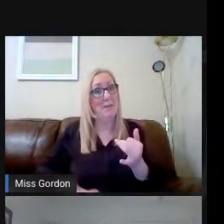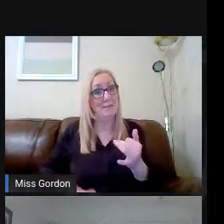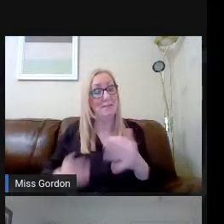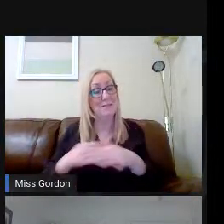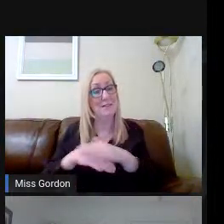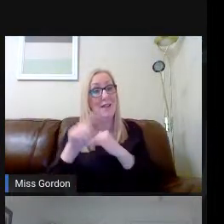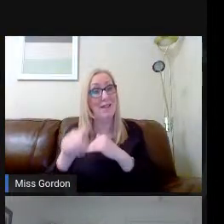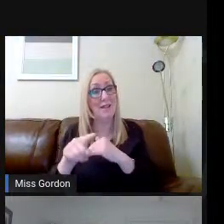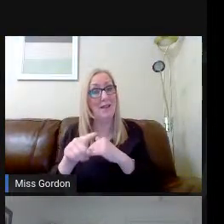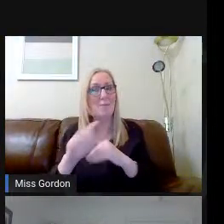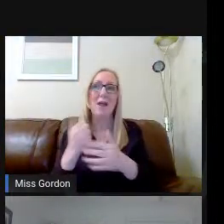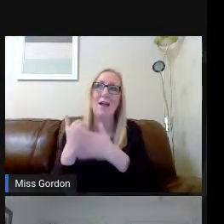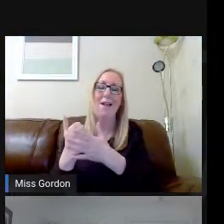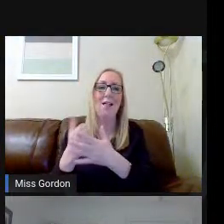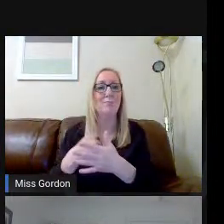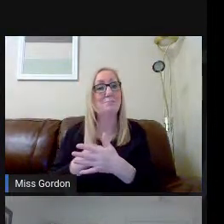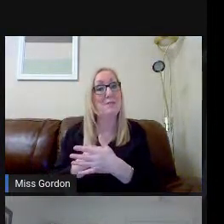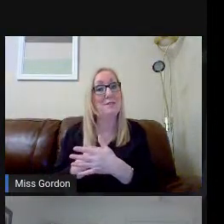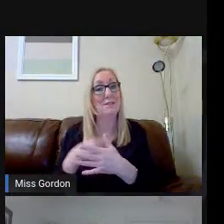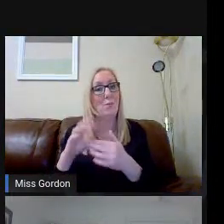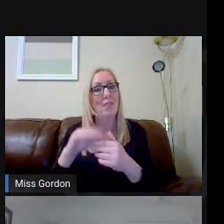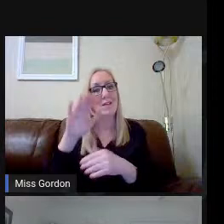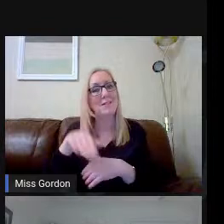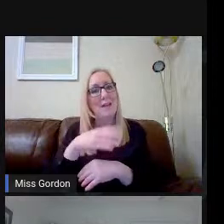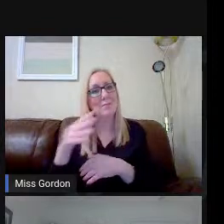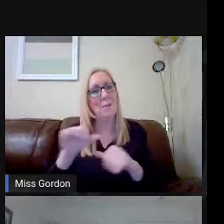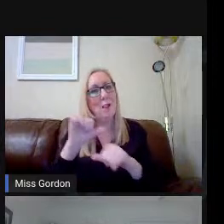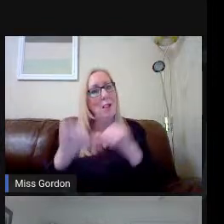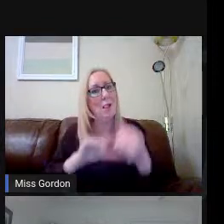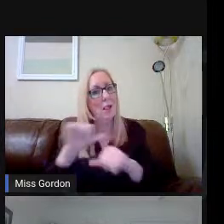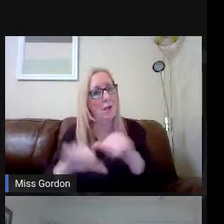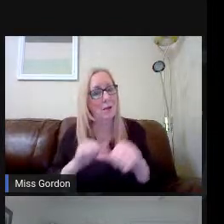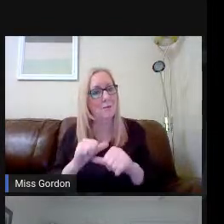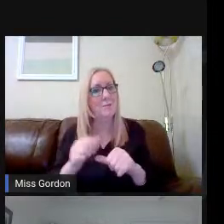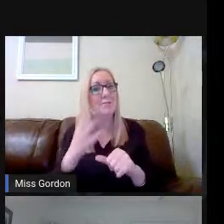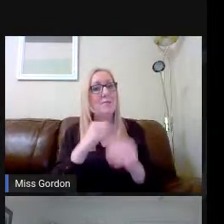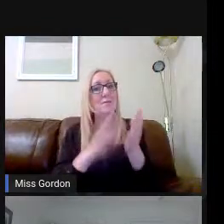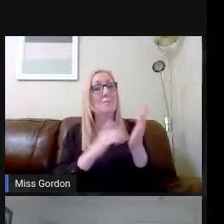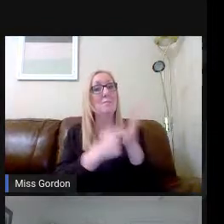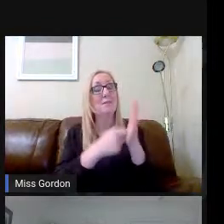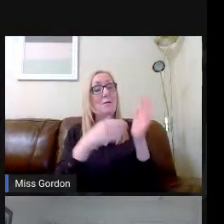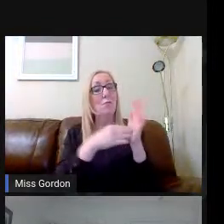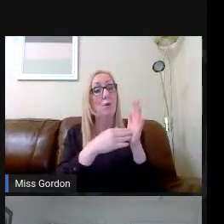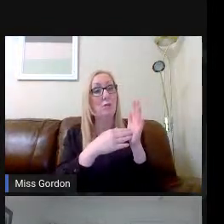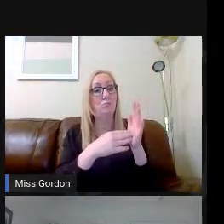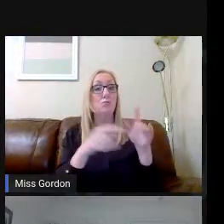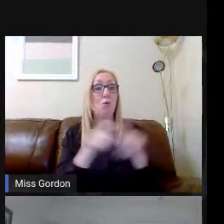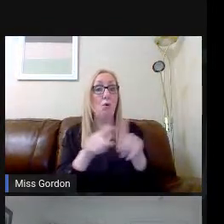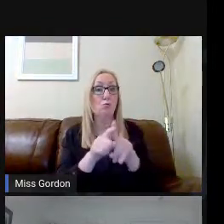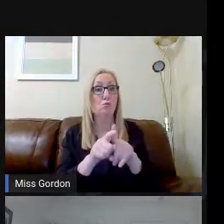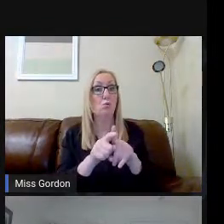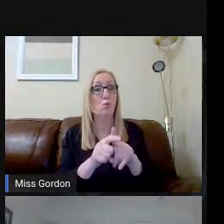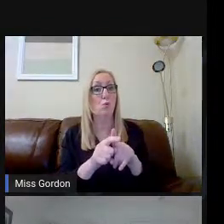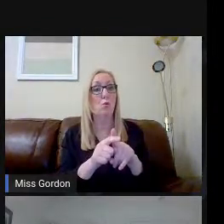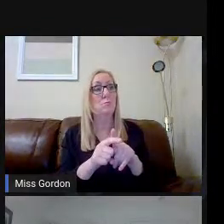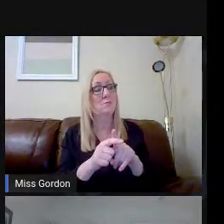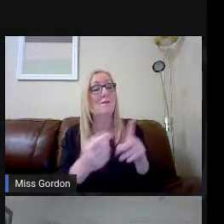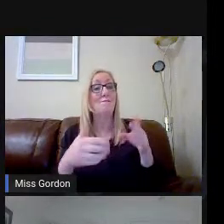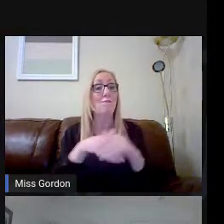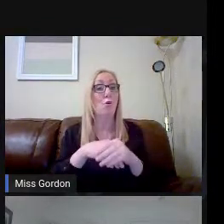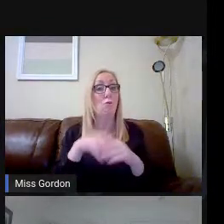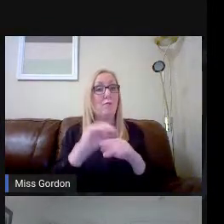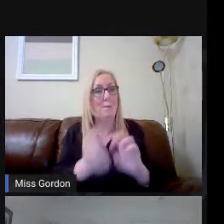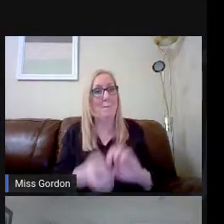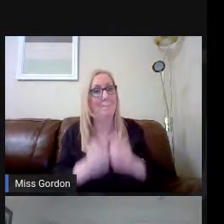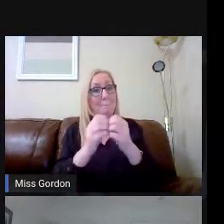me with the timetabling process and Mr. Monaghan, who is also one of the school timetablers. So we